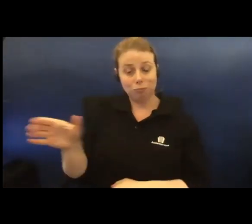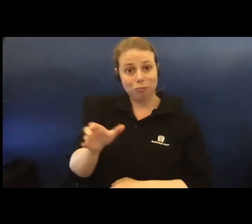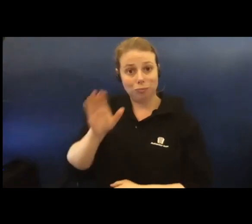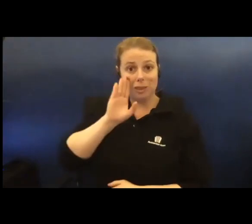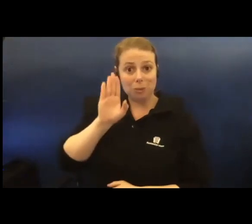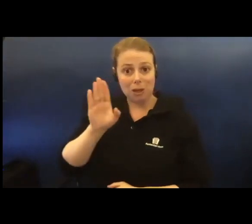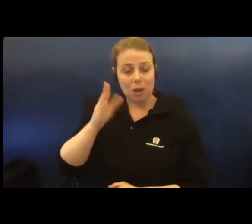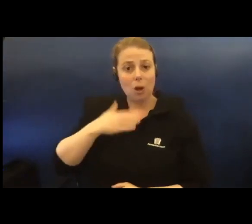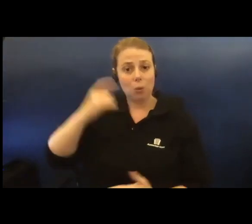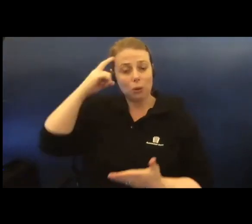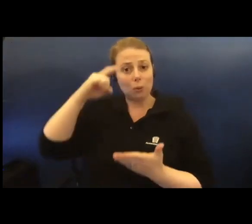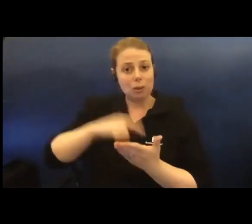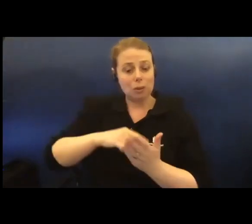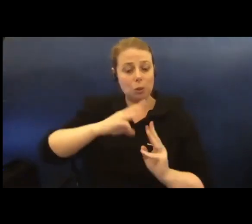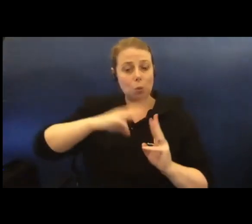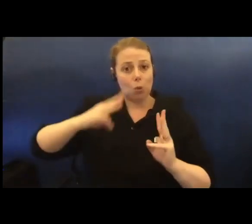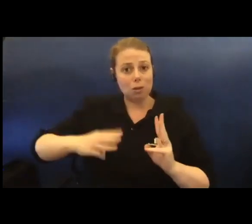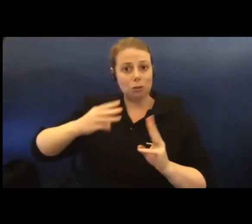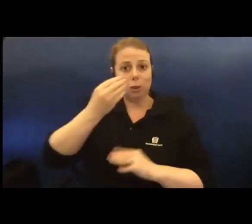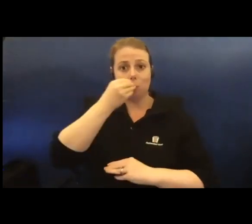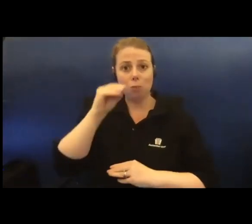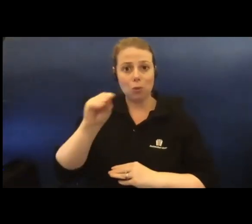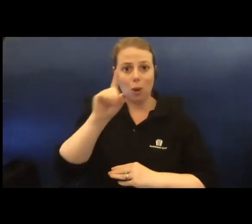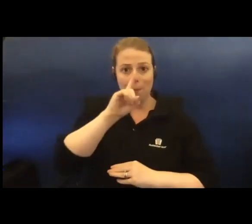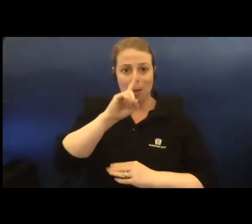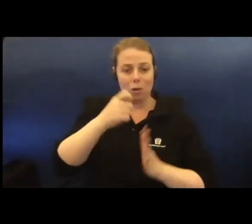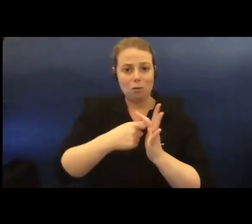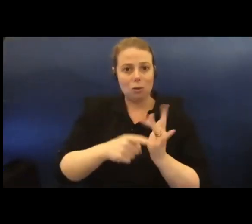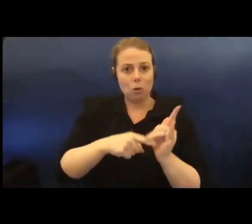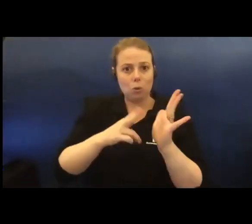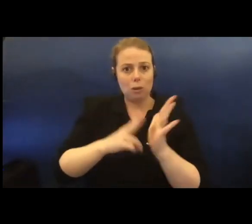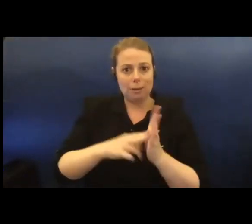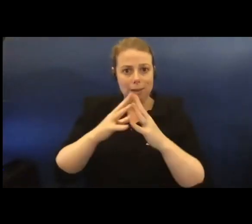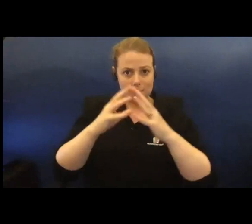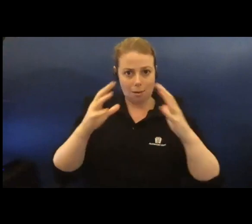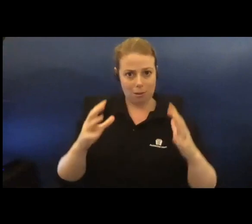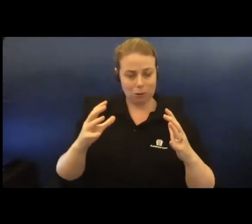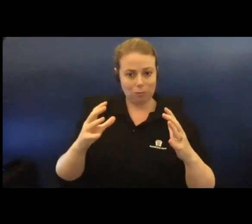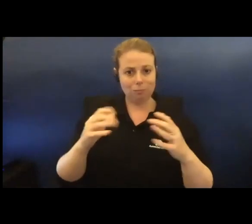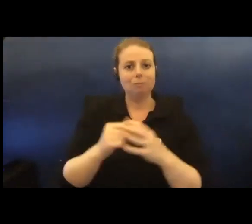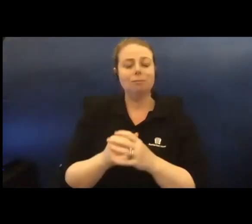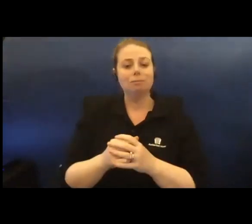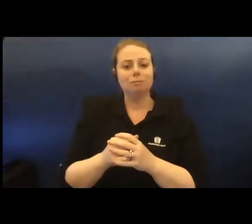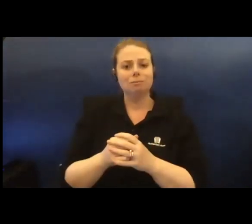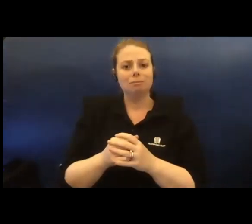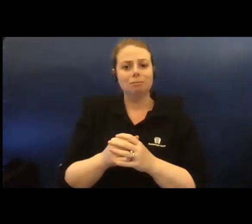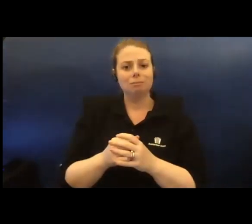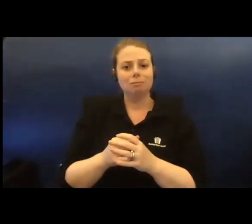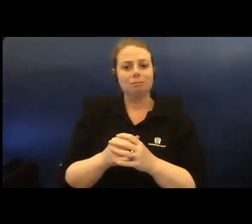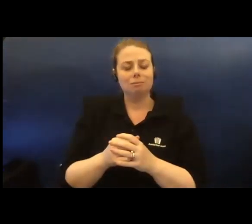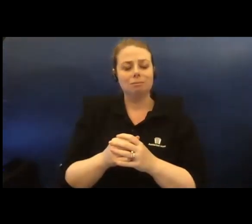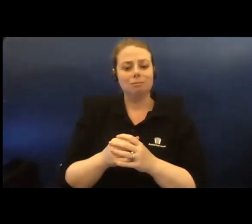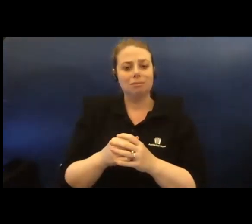Boon Wurrung and Wurundjeri people of the greater Kulin nation and to really join you in grounding ourselves